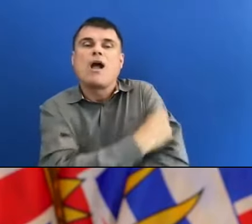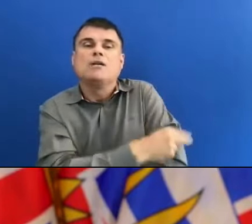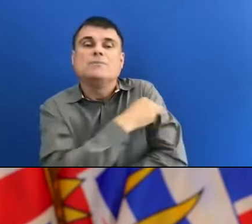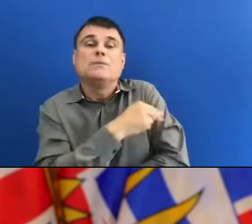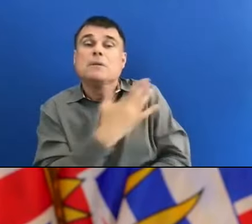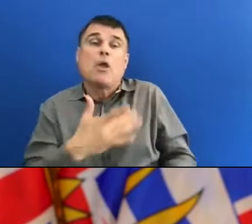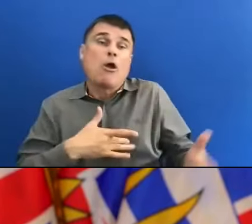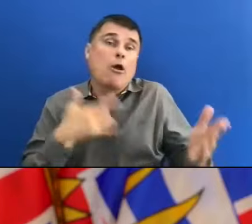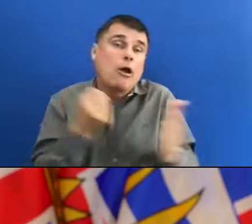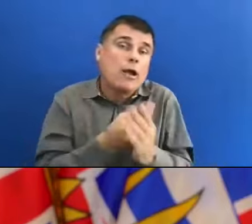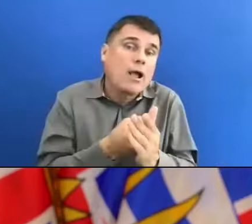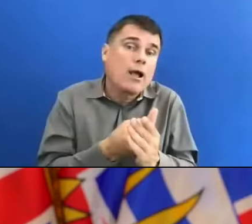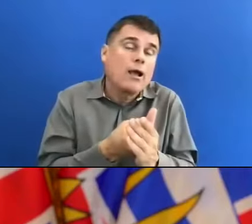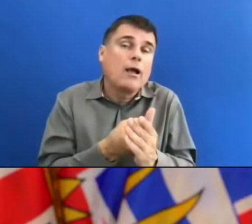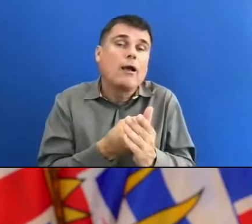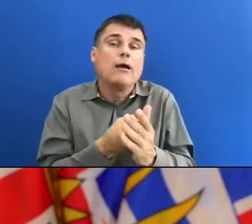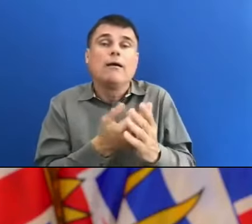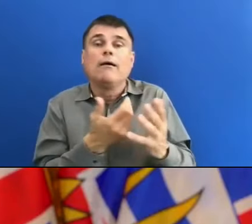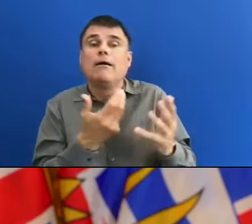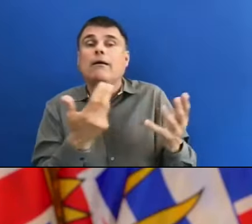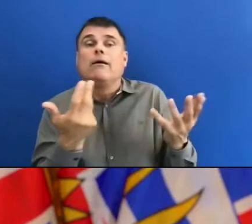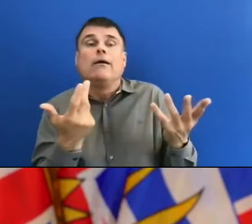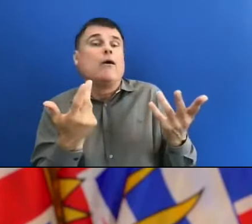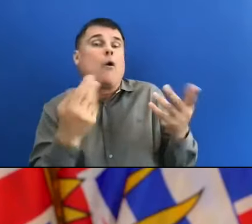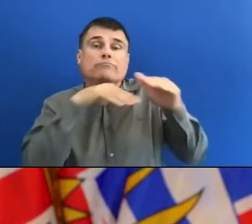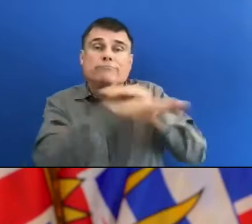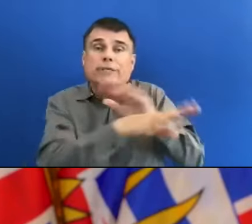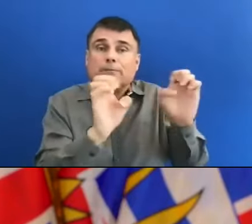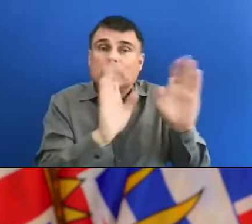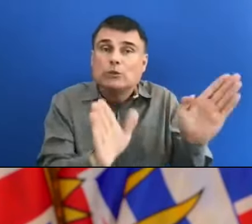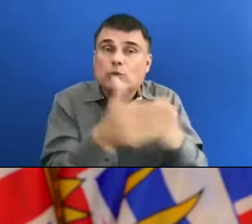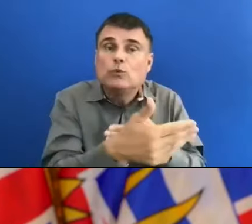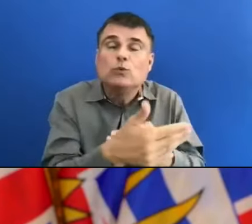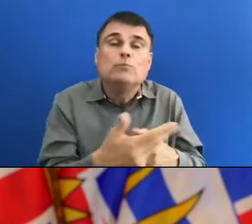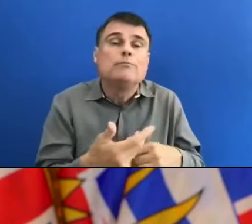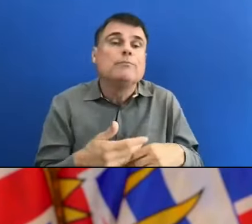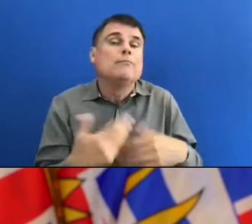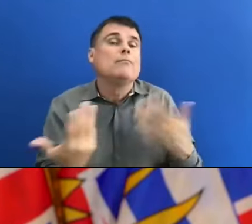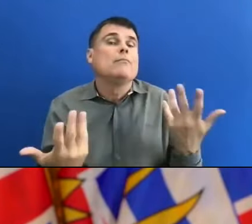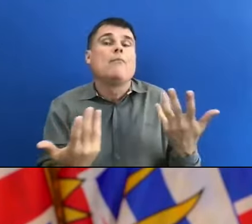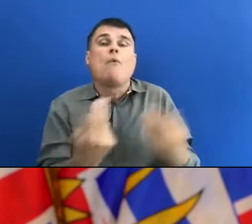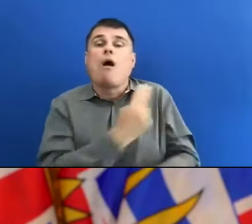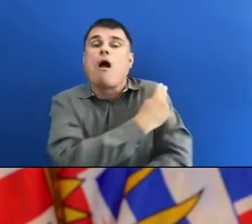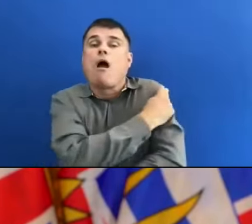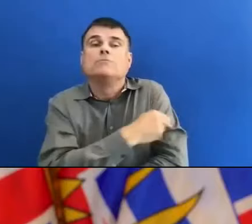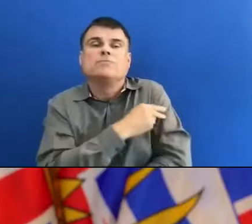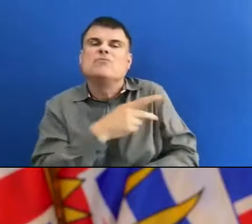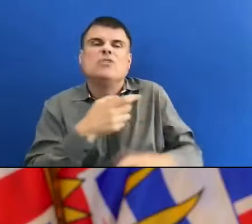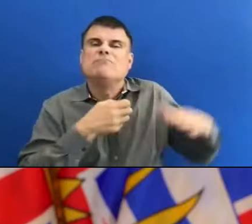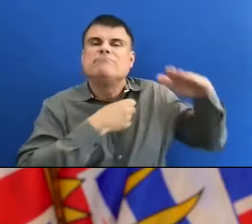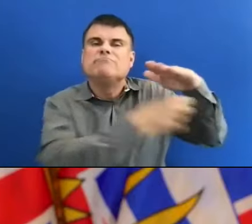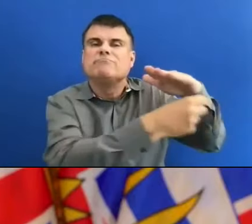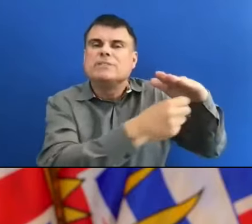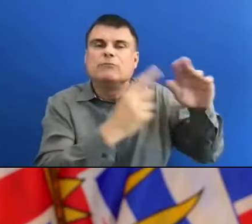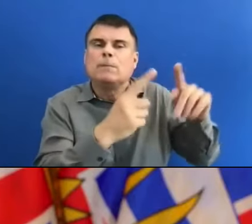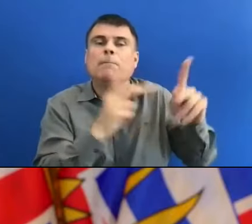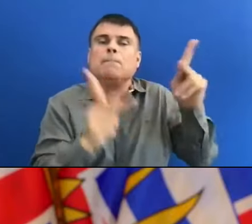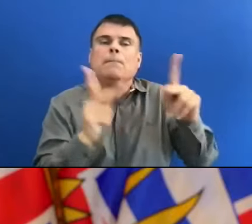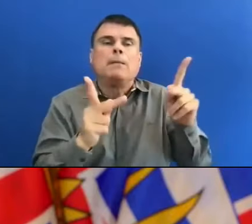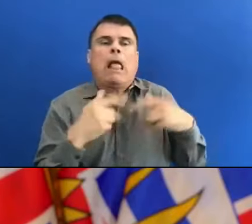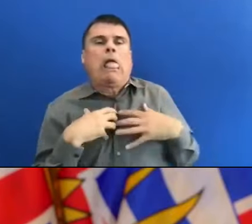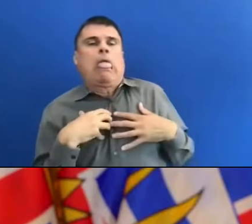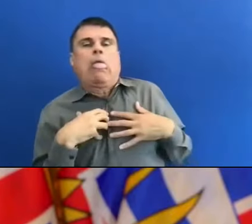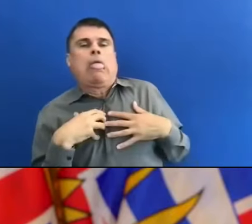the emergency department data. We've seen that in hospitalization data through that period of time. So this is absolutely